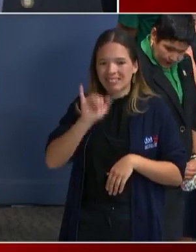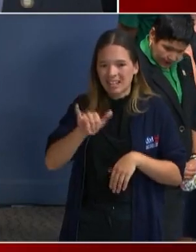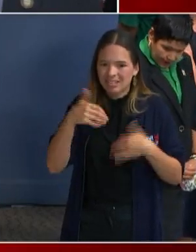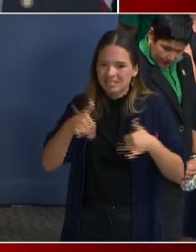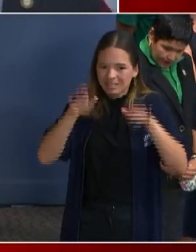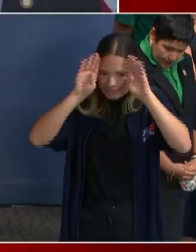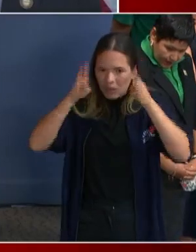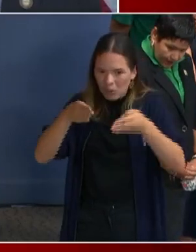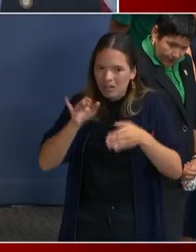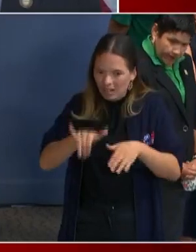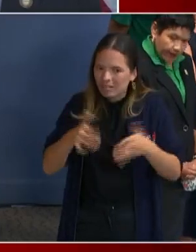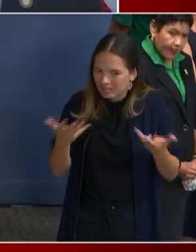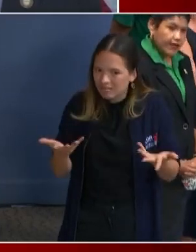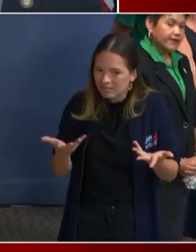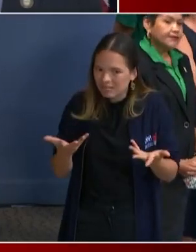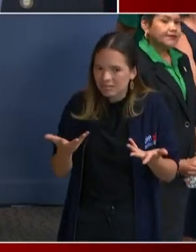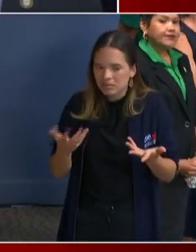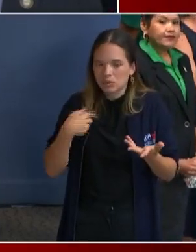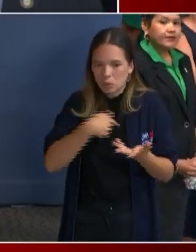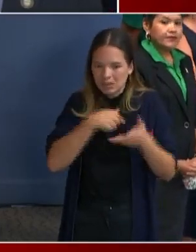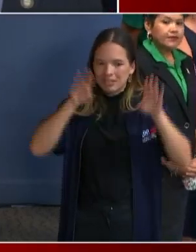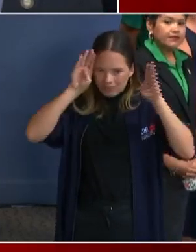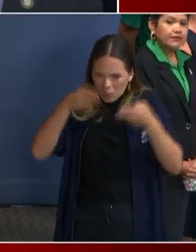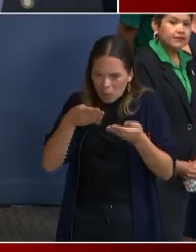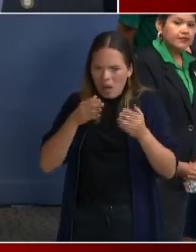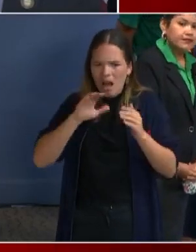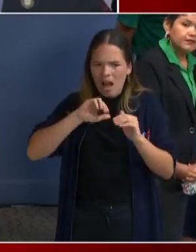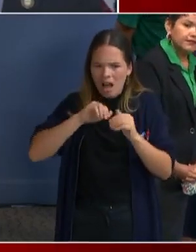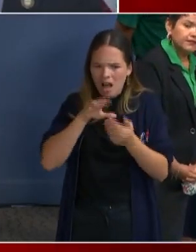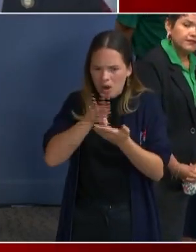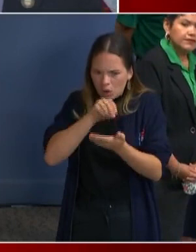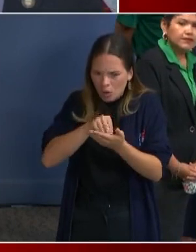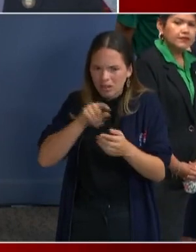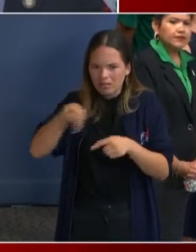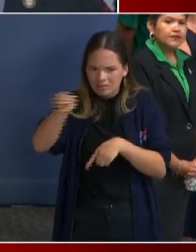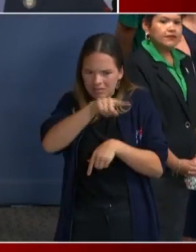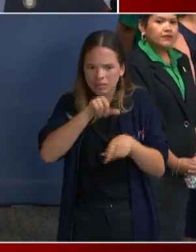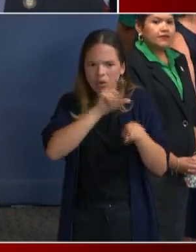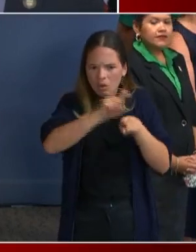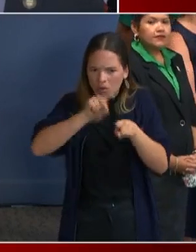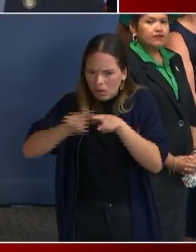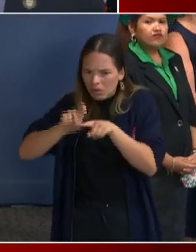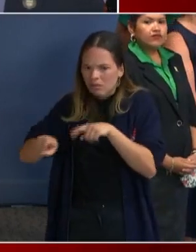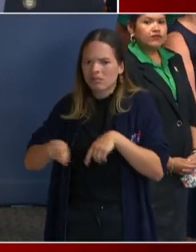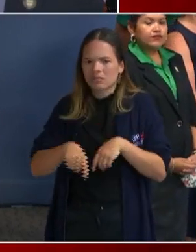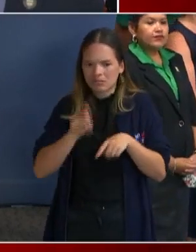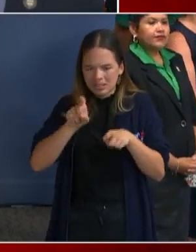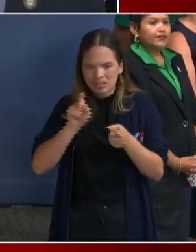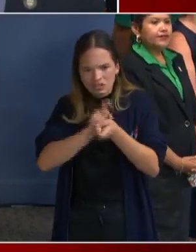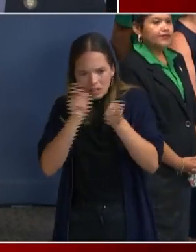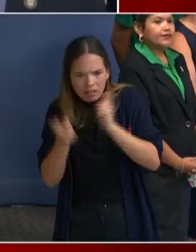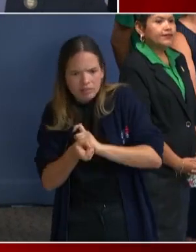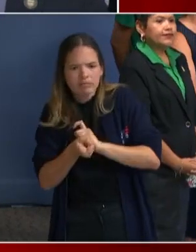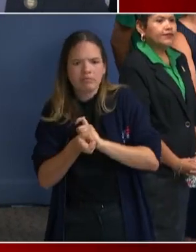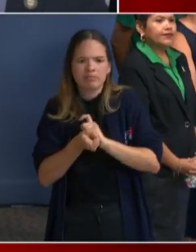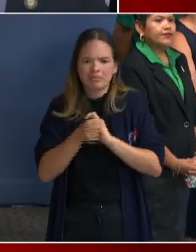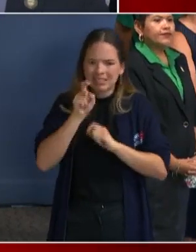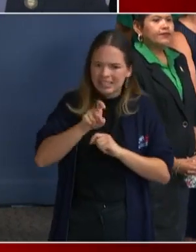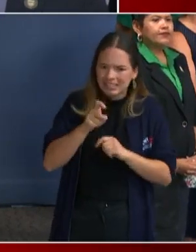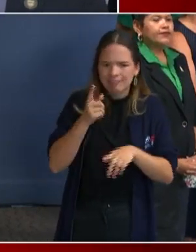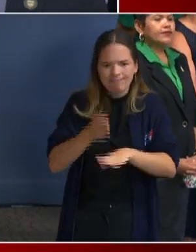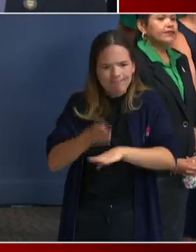also focused on learning from all calls. If there are things that need to be changed or things that need to be done better,